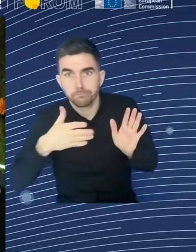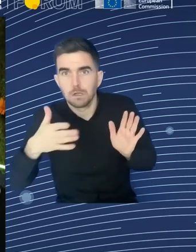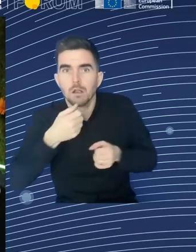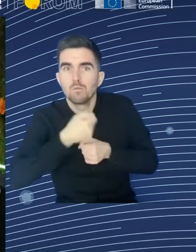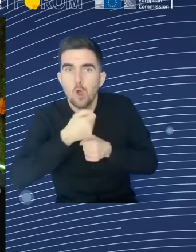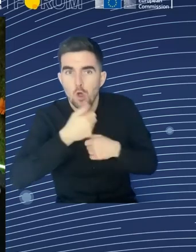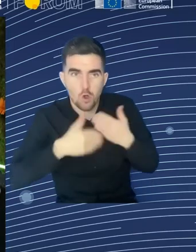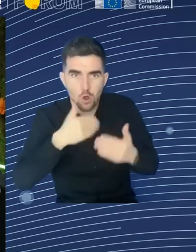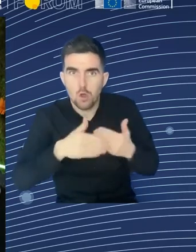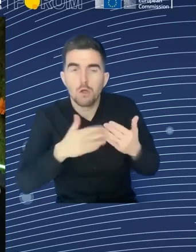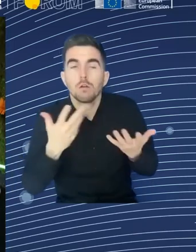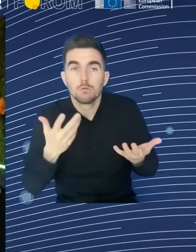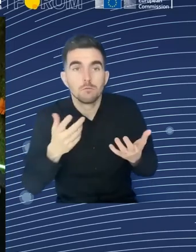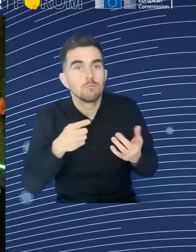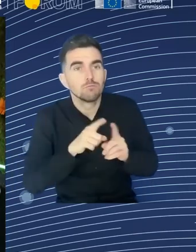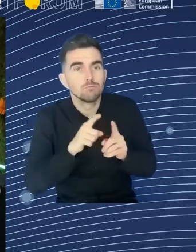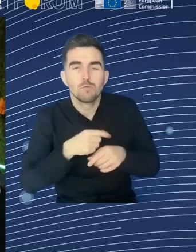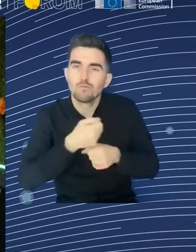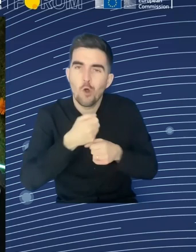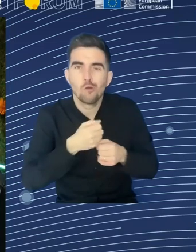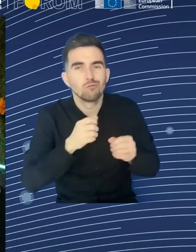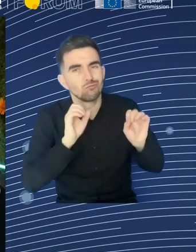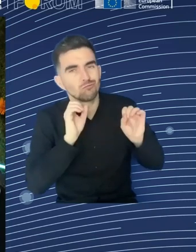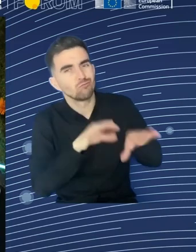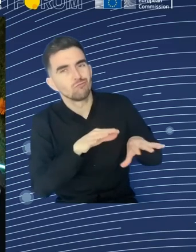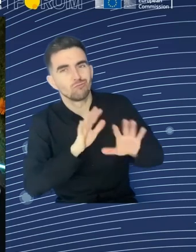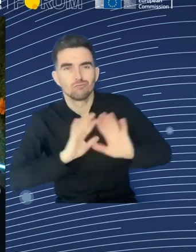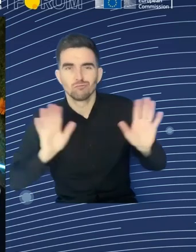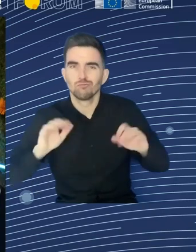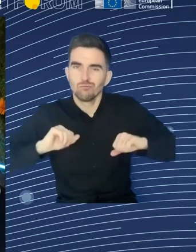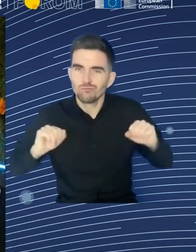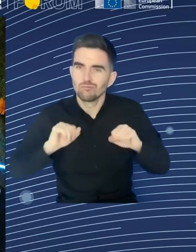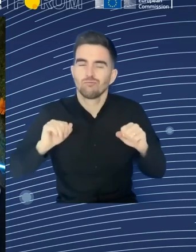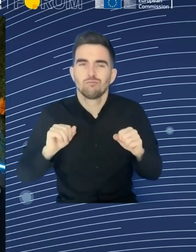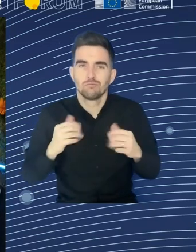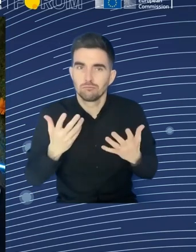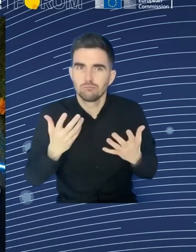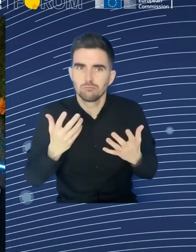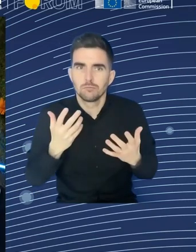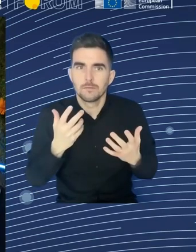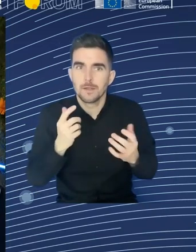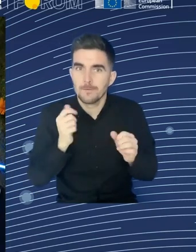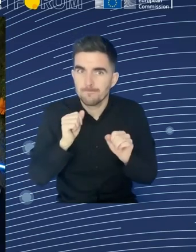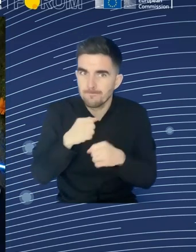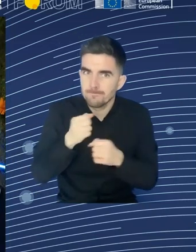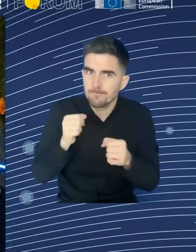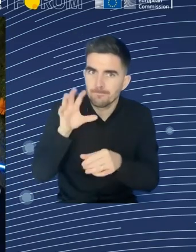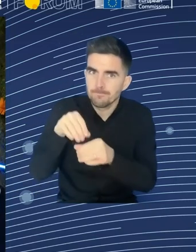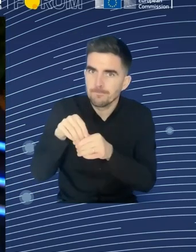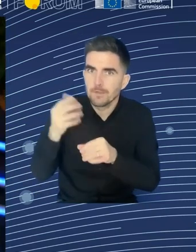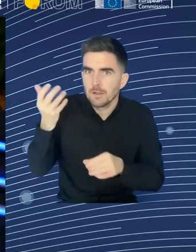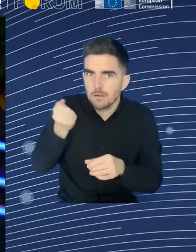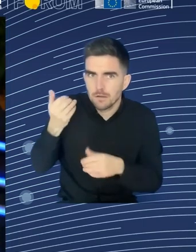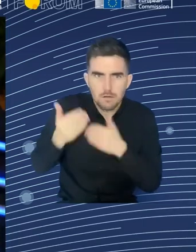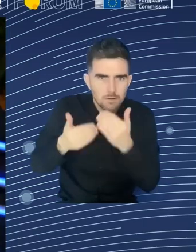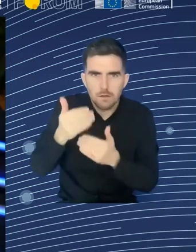protection expenditure. to be more or less balanced. So the solutions are more or less the same. The